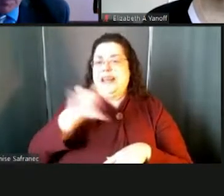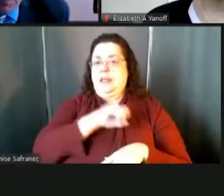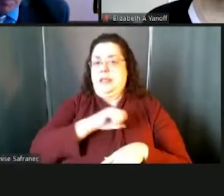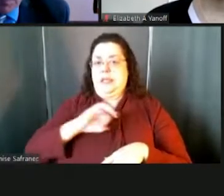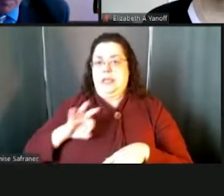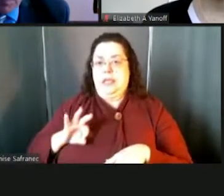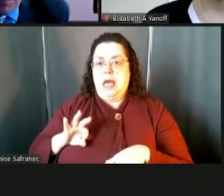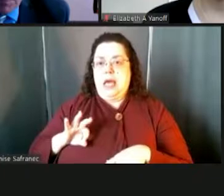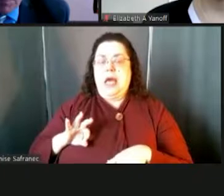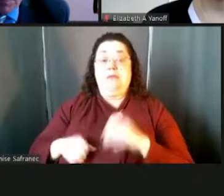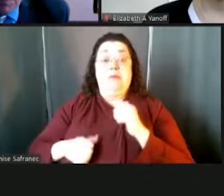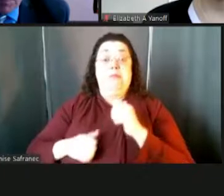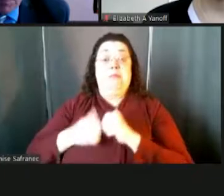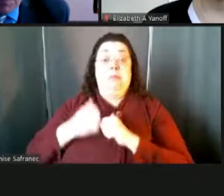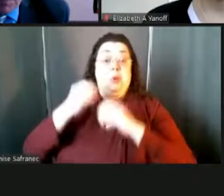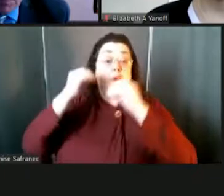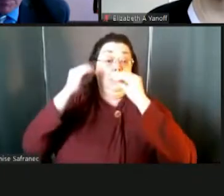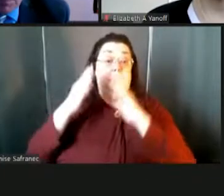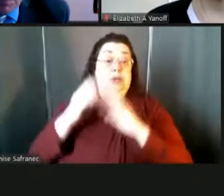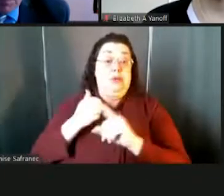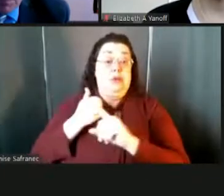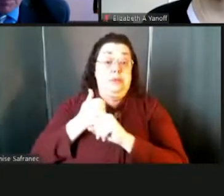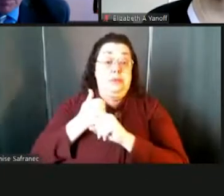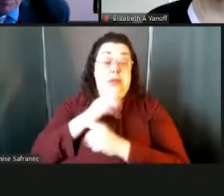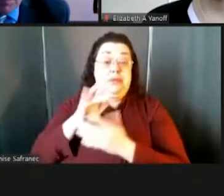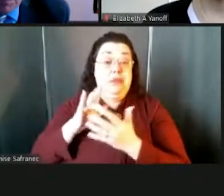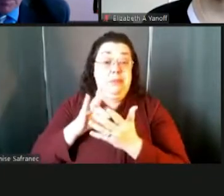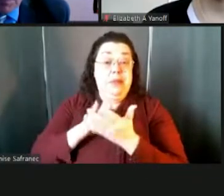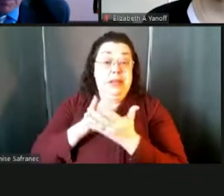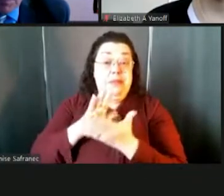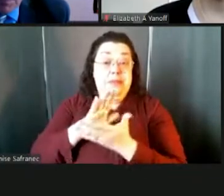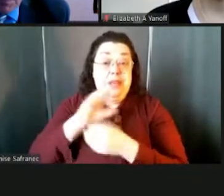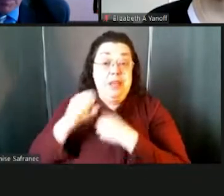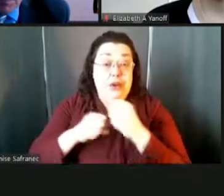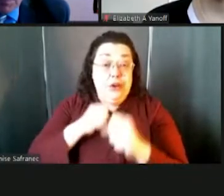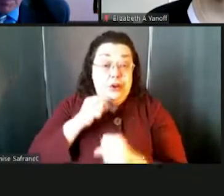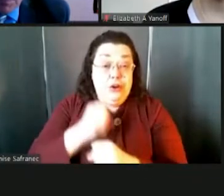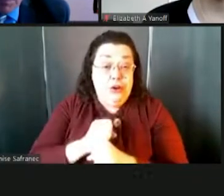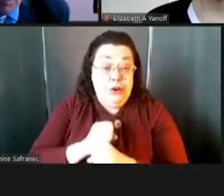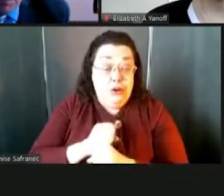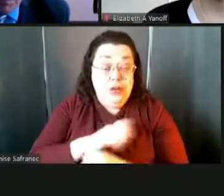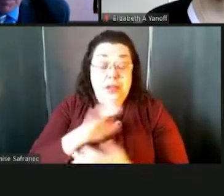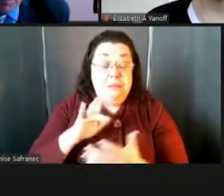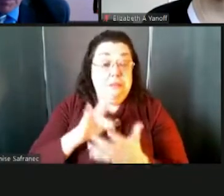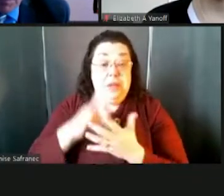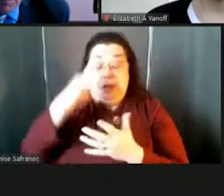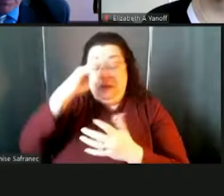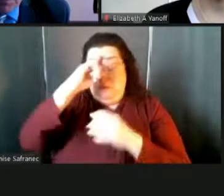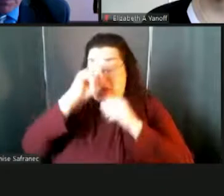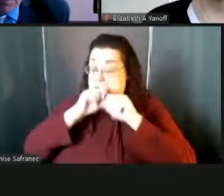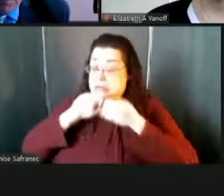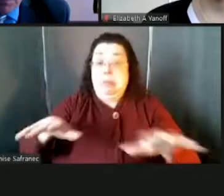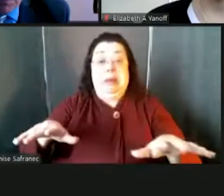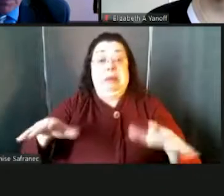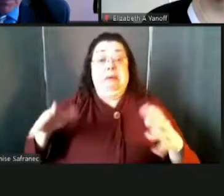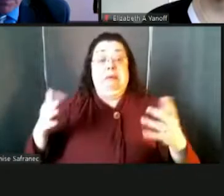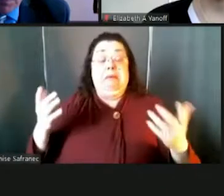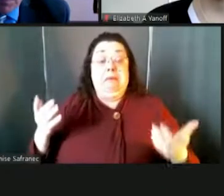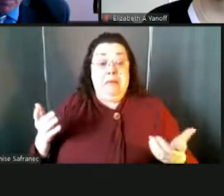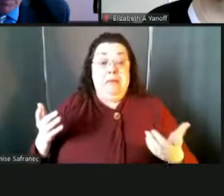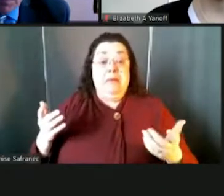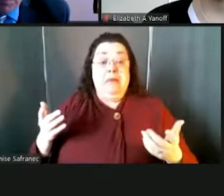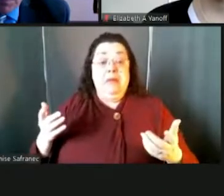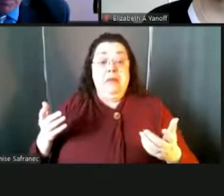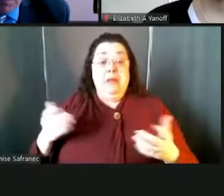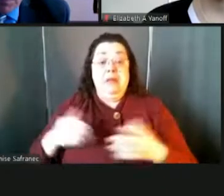teachers, you know, right in the middle of a pandemic, you know, where people are already stepping up and doing things like we